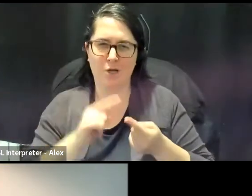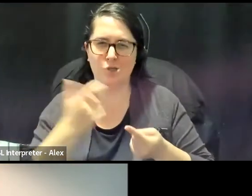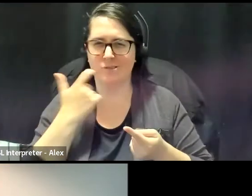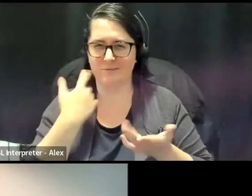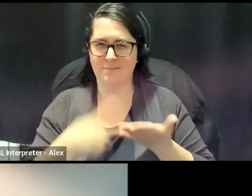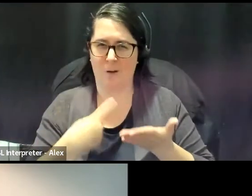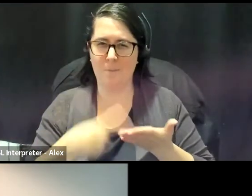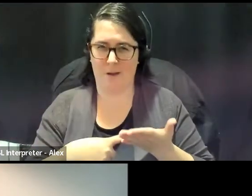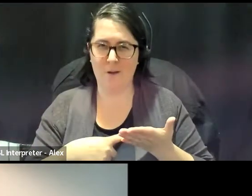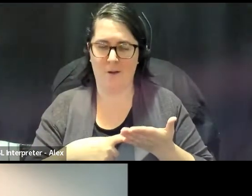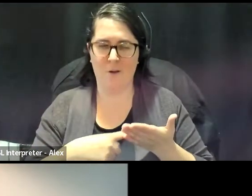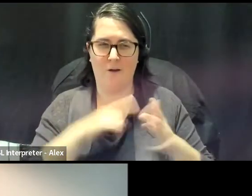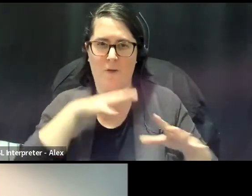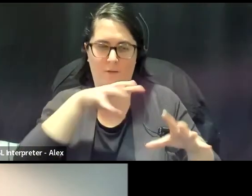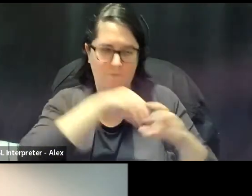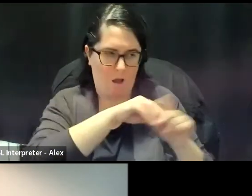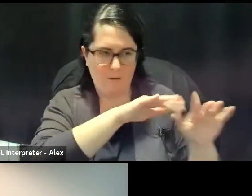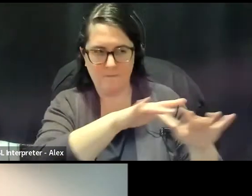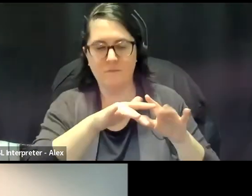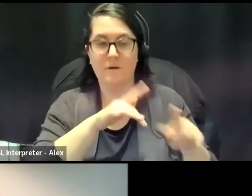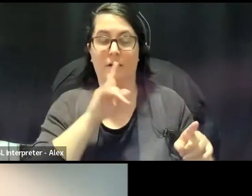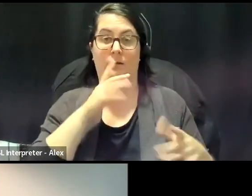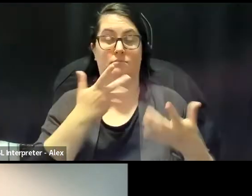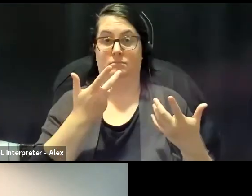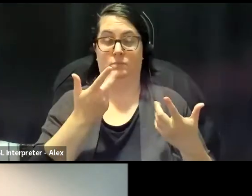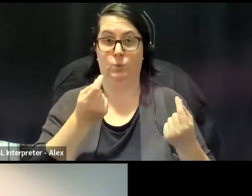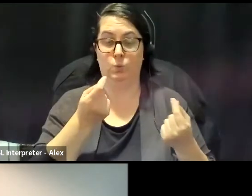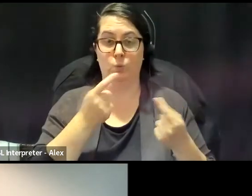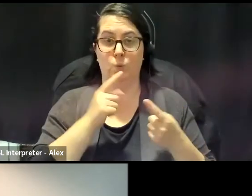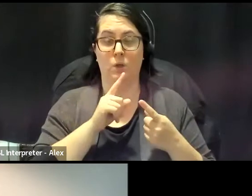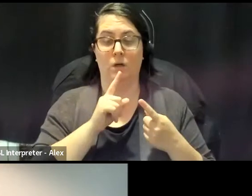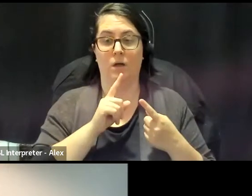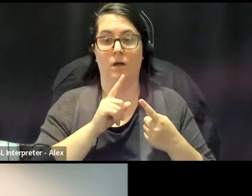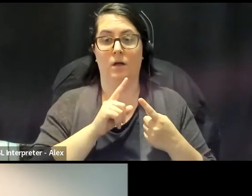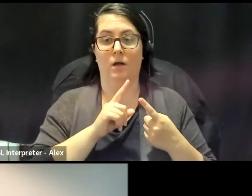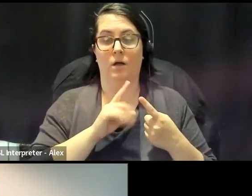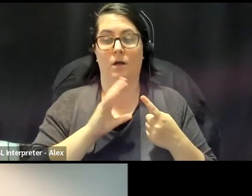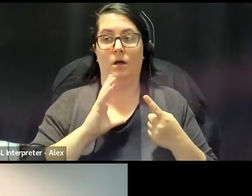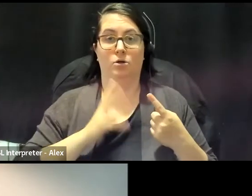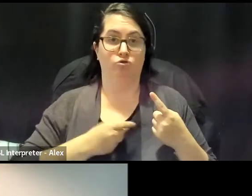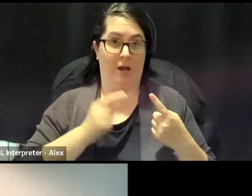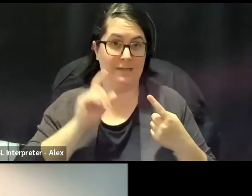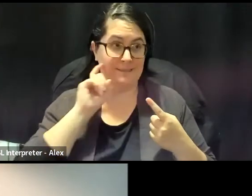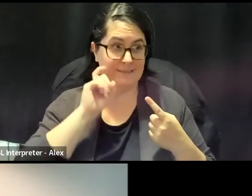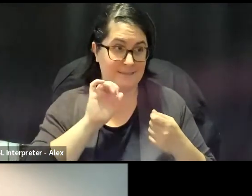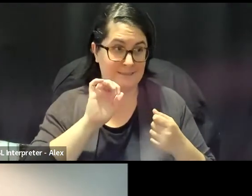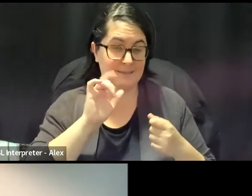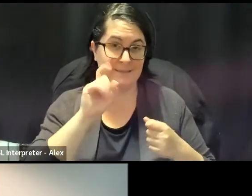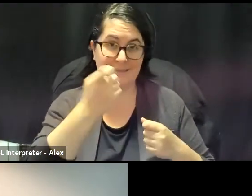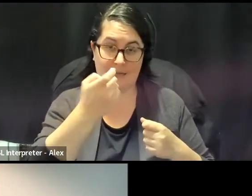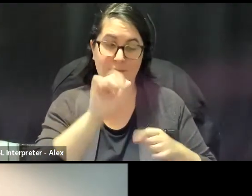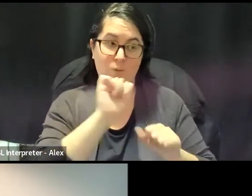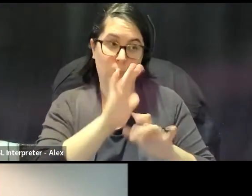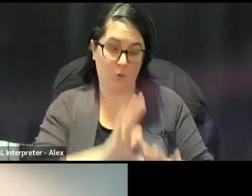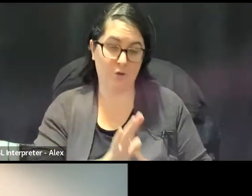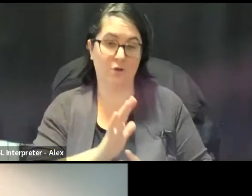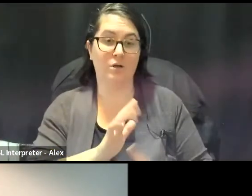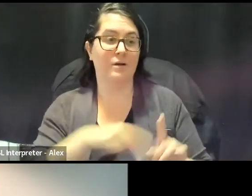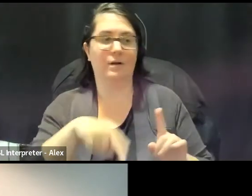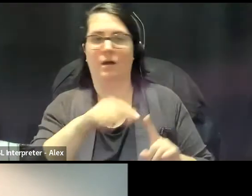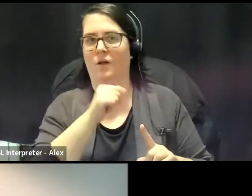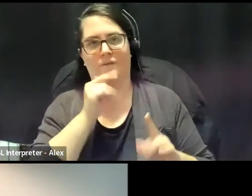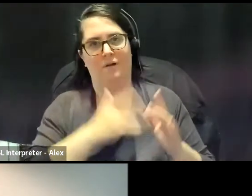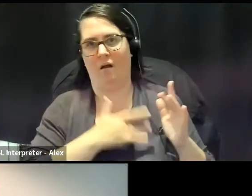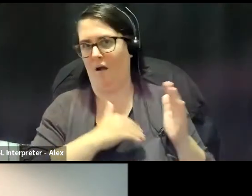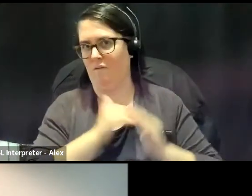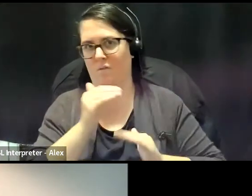involved with and, uh, included, uh, trans sex workers, uh, who did not feel comfortable